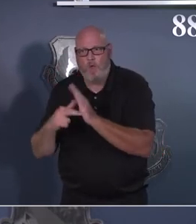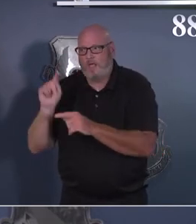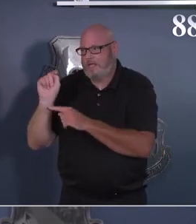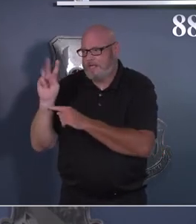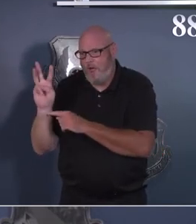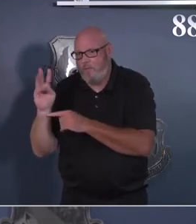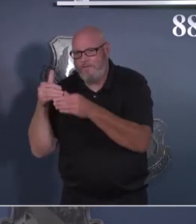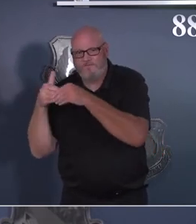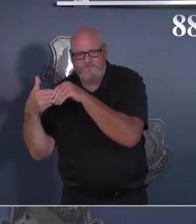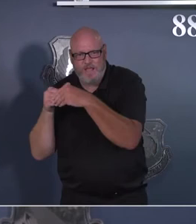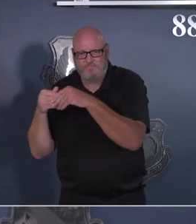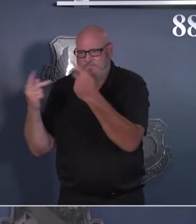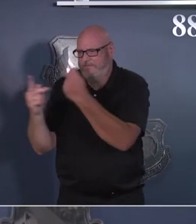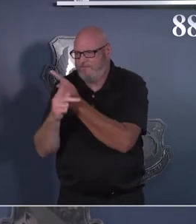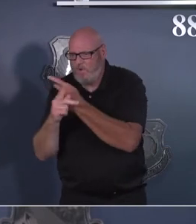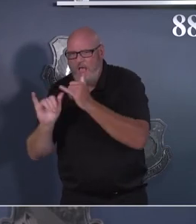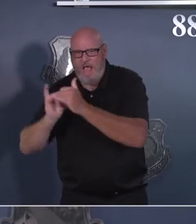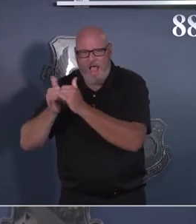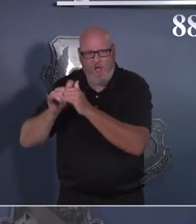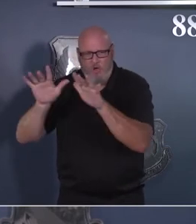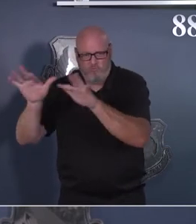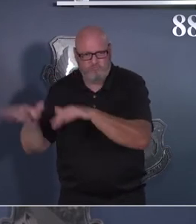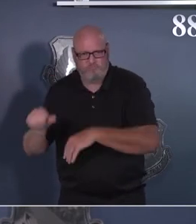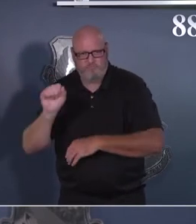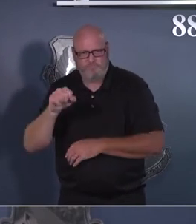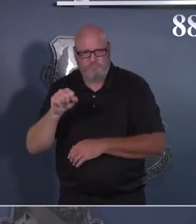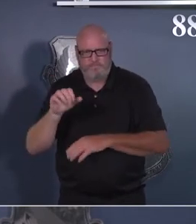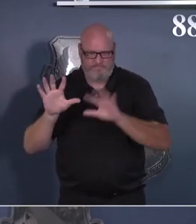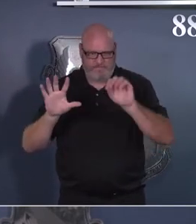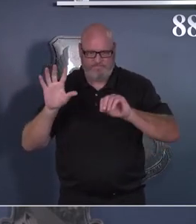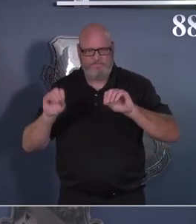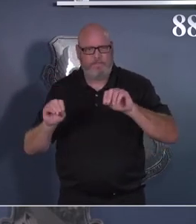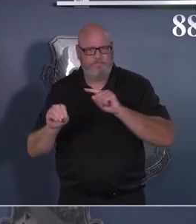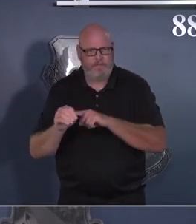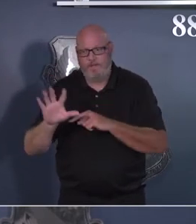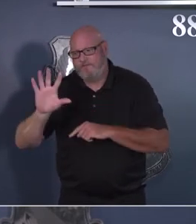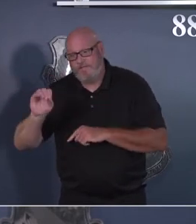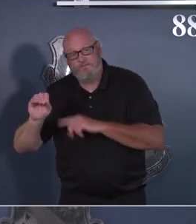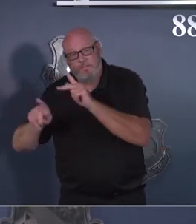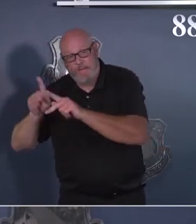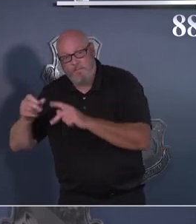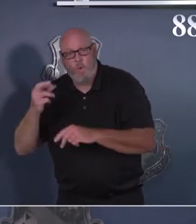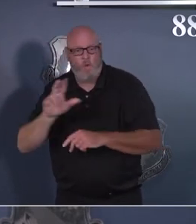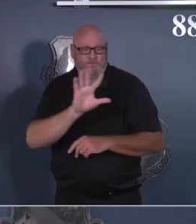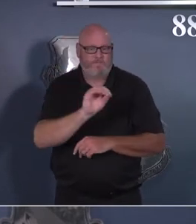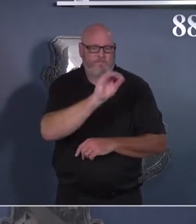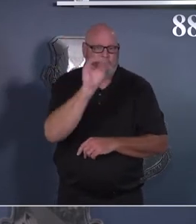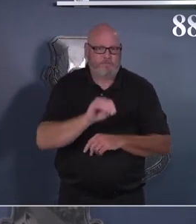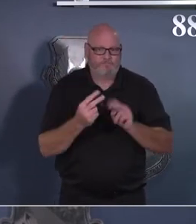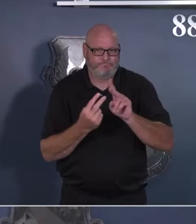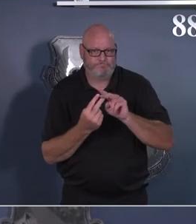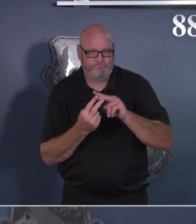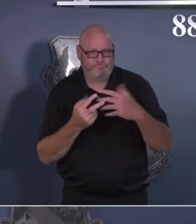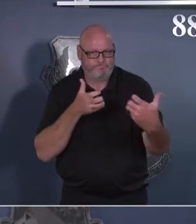Colonel Miller mentioned, it is not always possible, depending on the mission, for